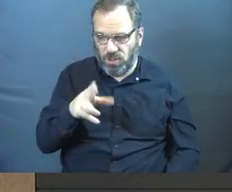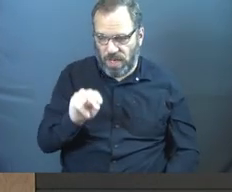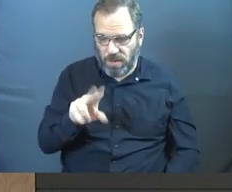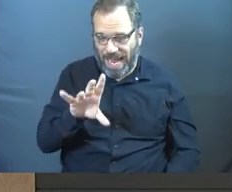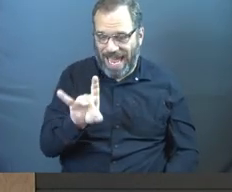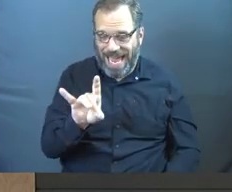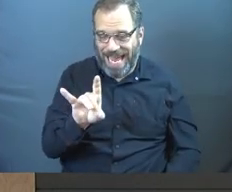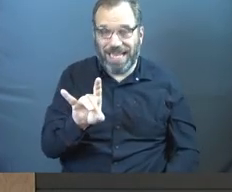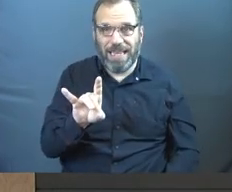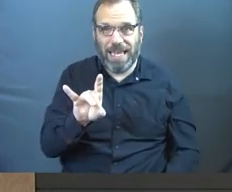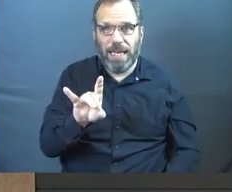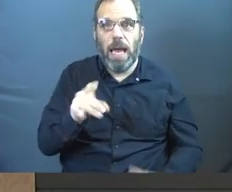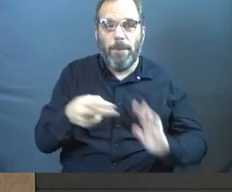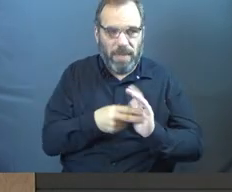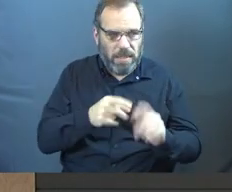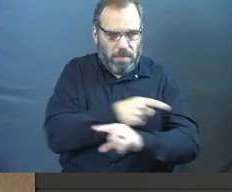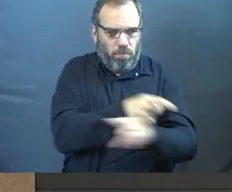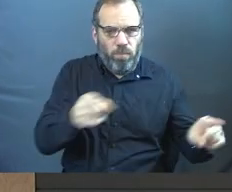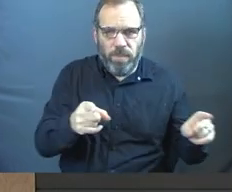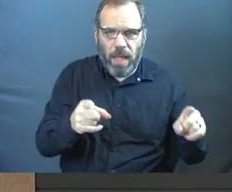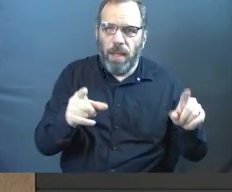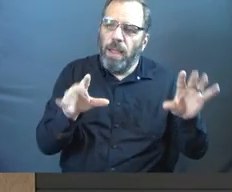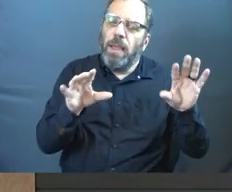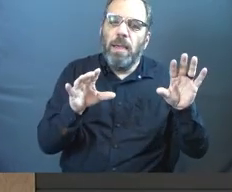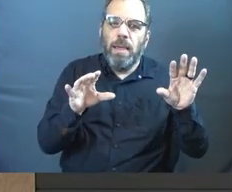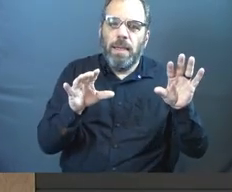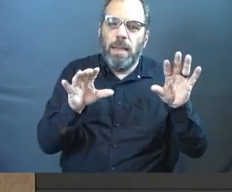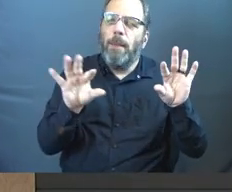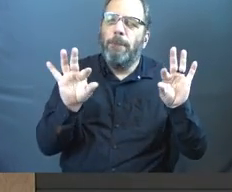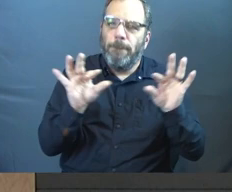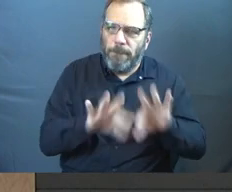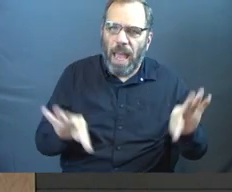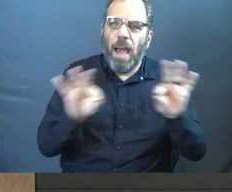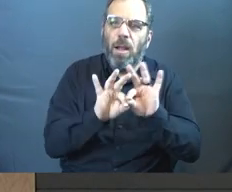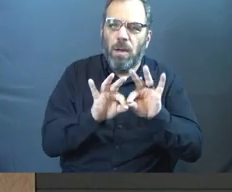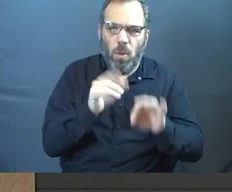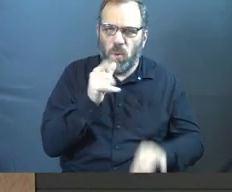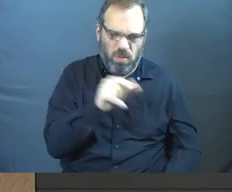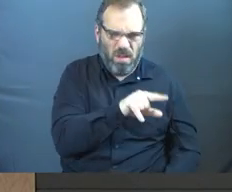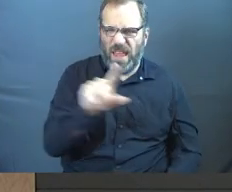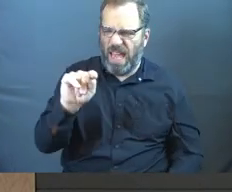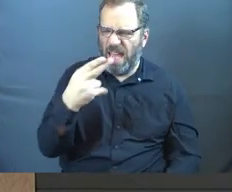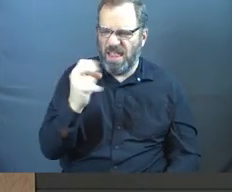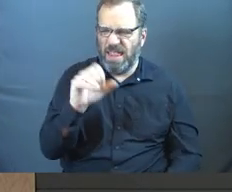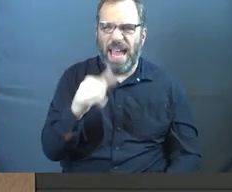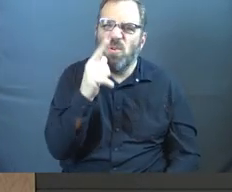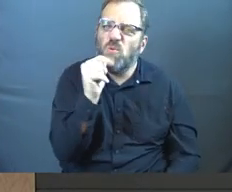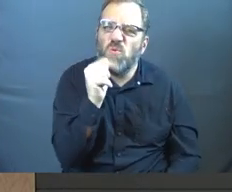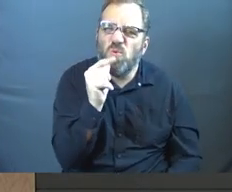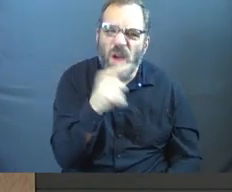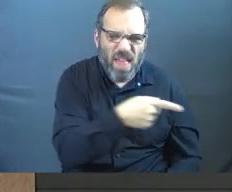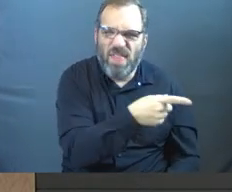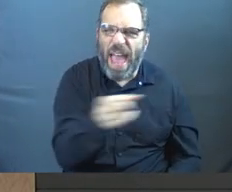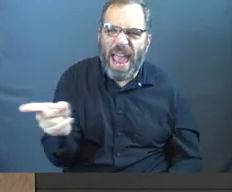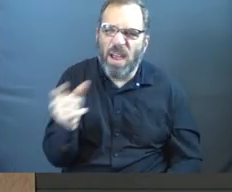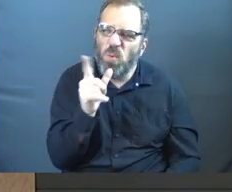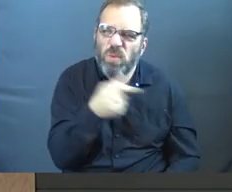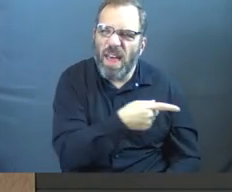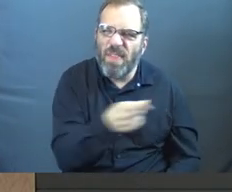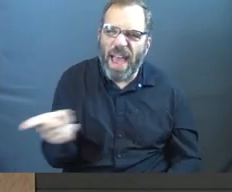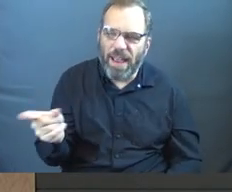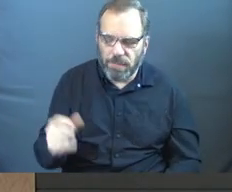that the Imago Dei means they matter as well. Who's they? We're going to explain who they is. They matter as well.